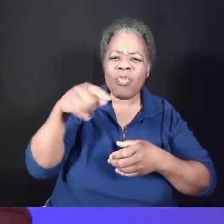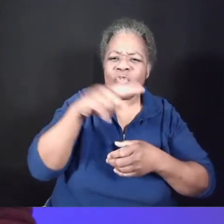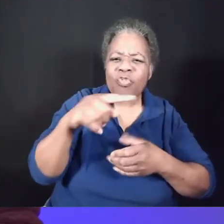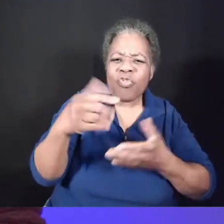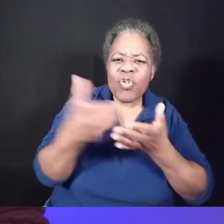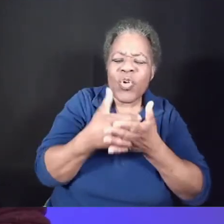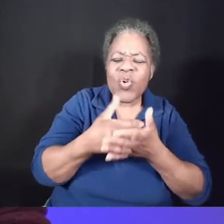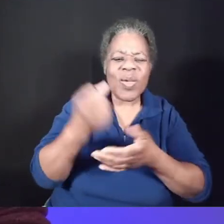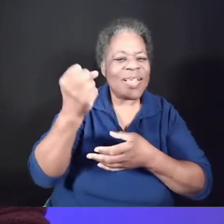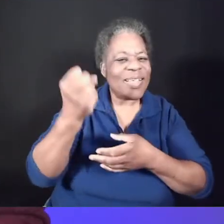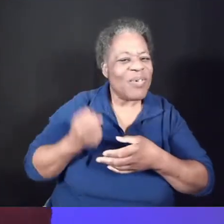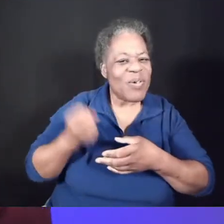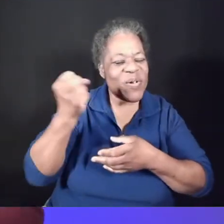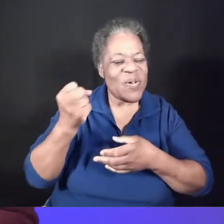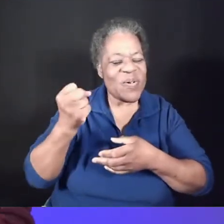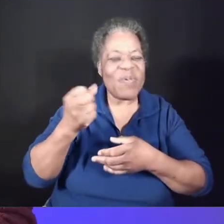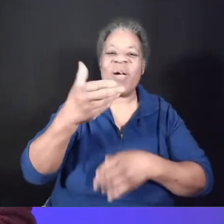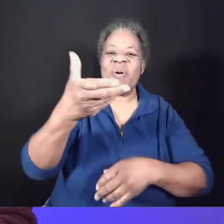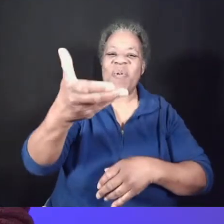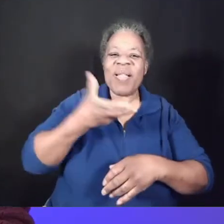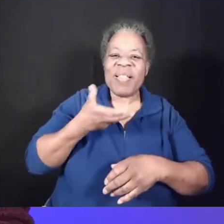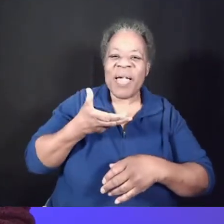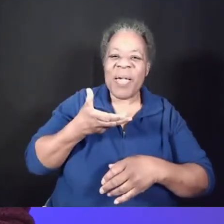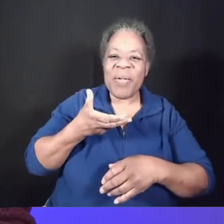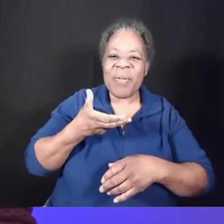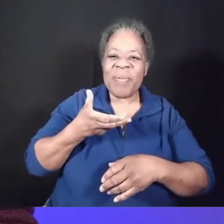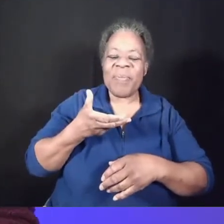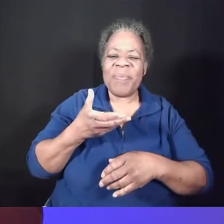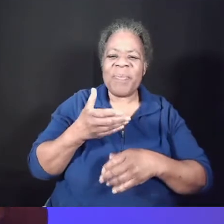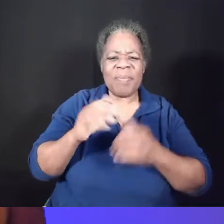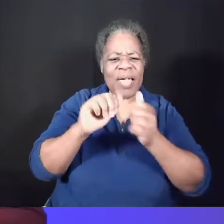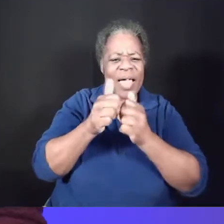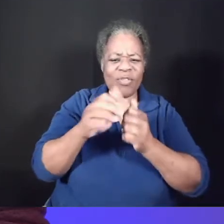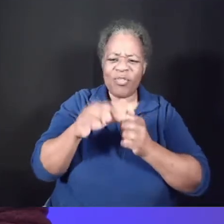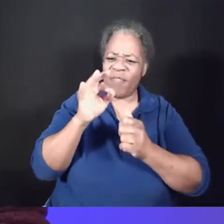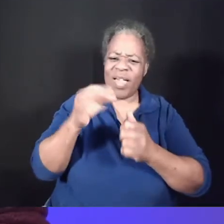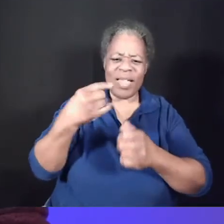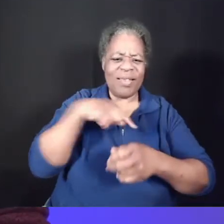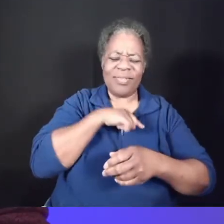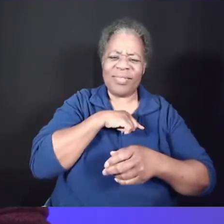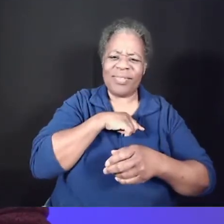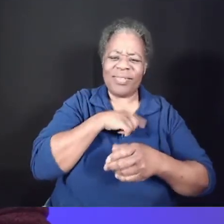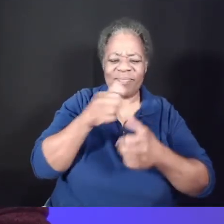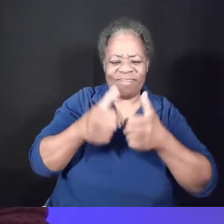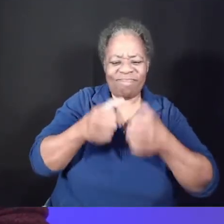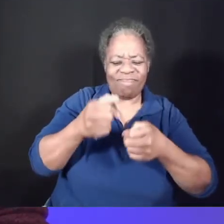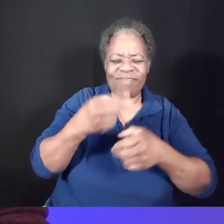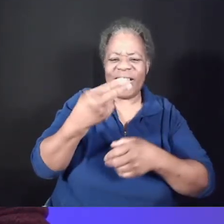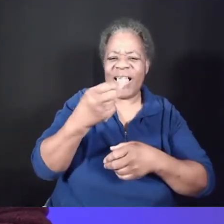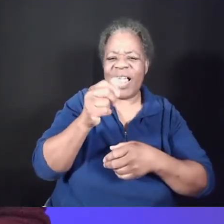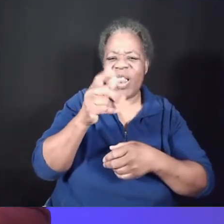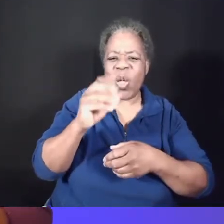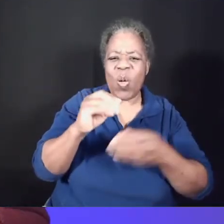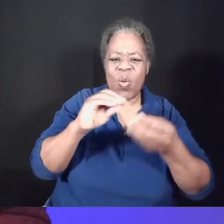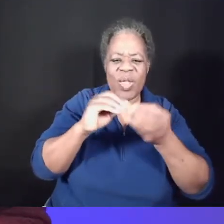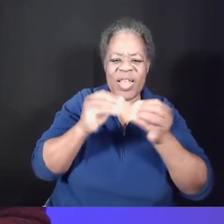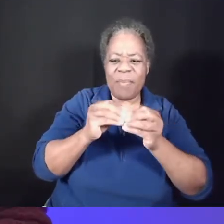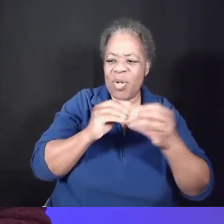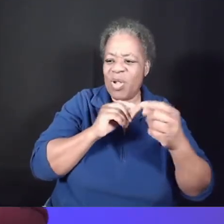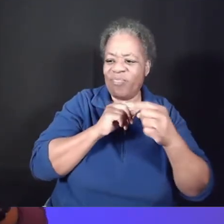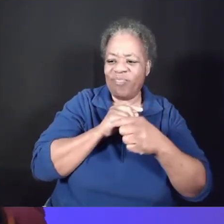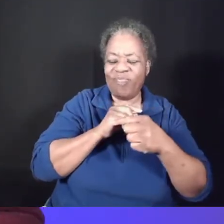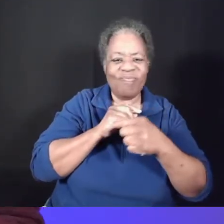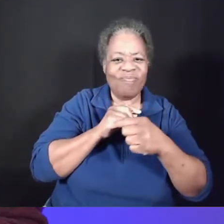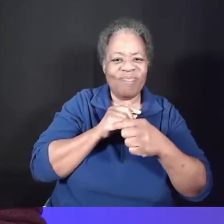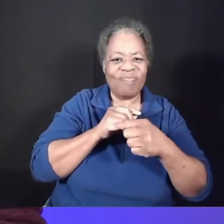a big welcome to you. We'd love to know how you found your way here. Text hello to the number you see on the screen, and as a thank